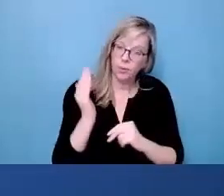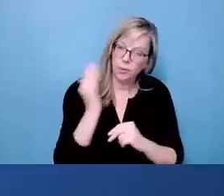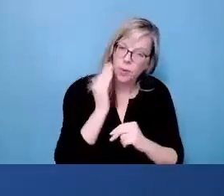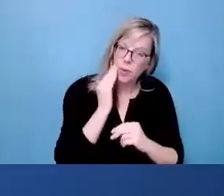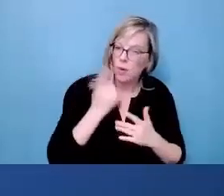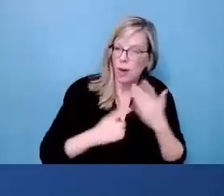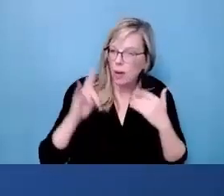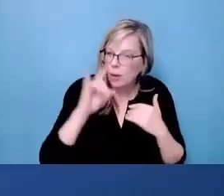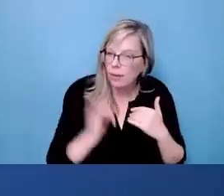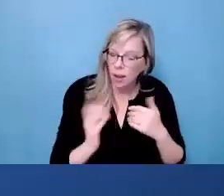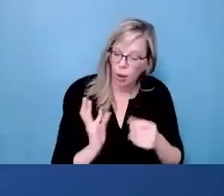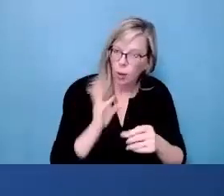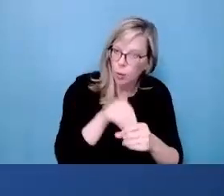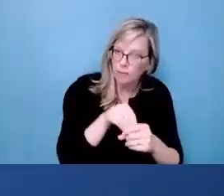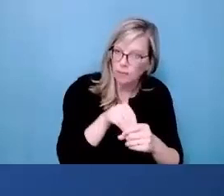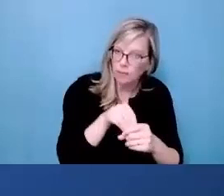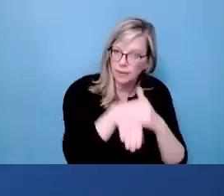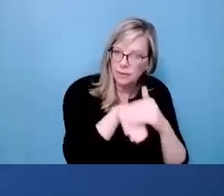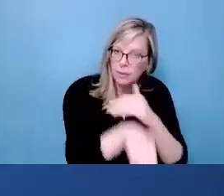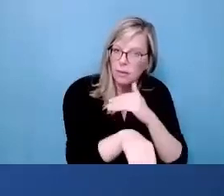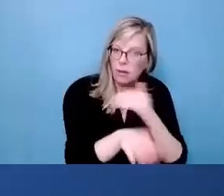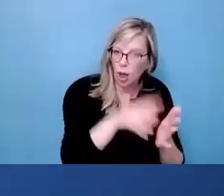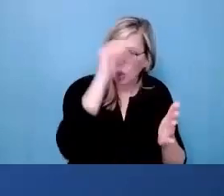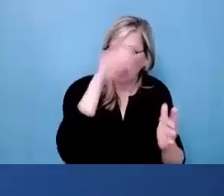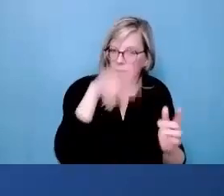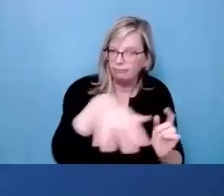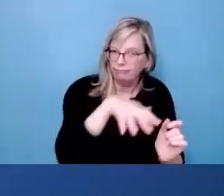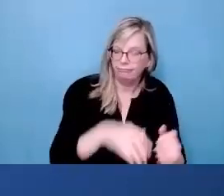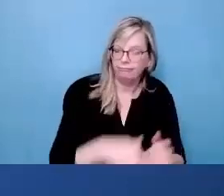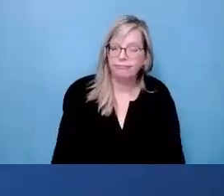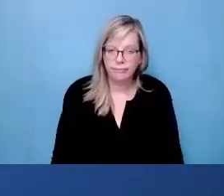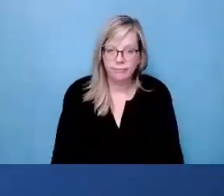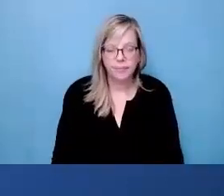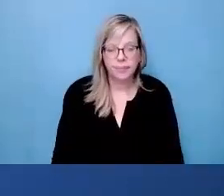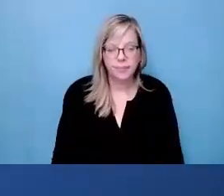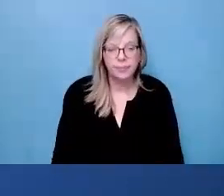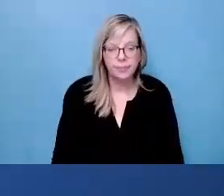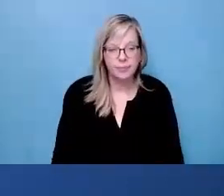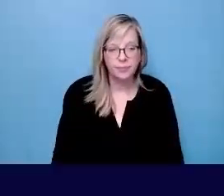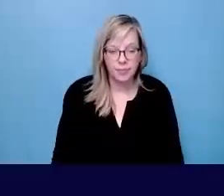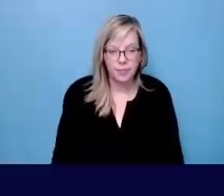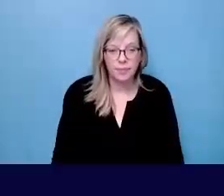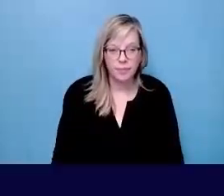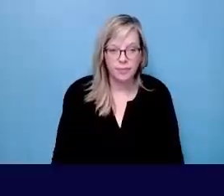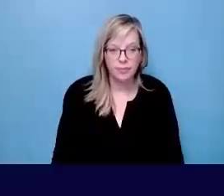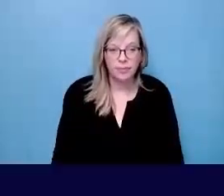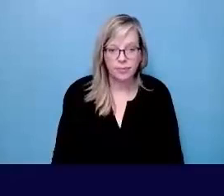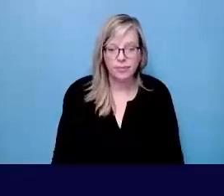in post-secondary education settings about what it means to create an inclusive and accessible learning environment.